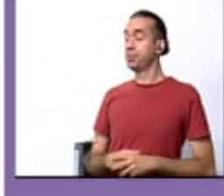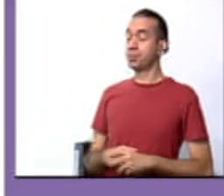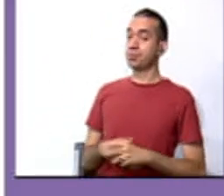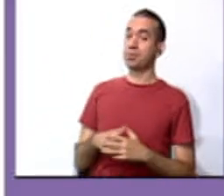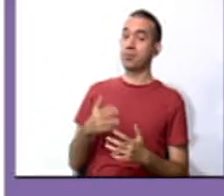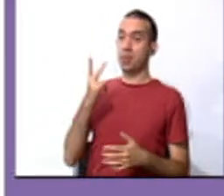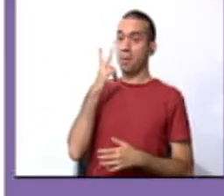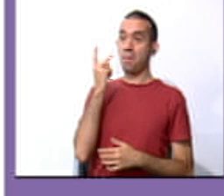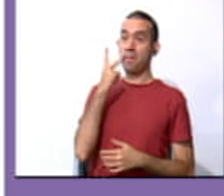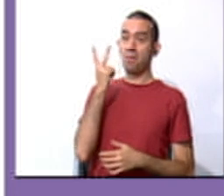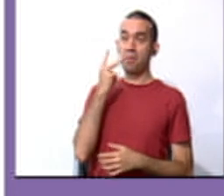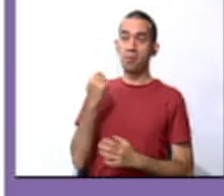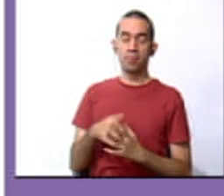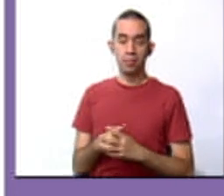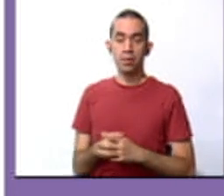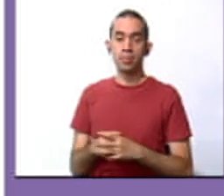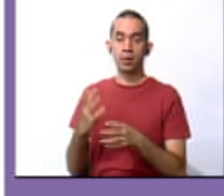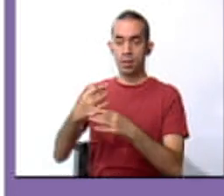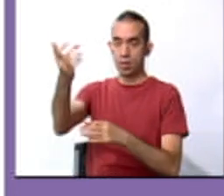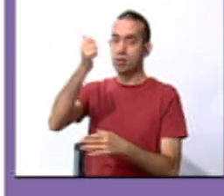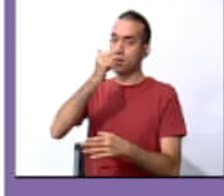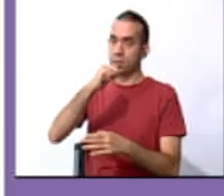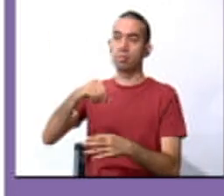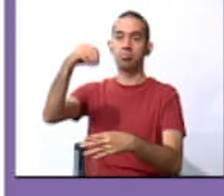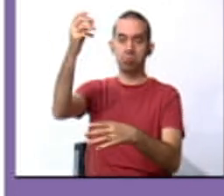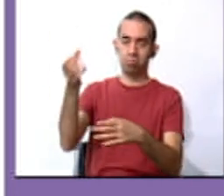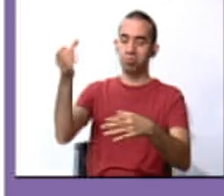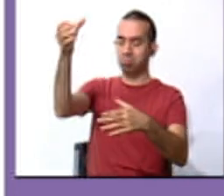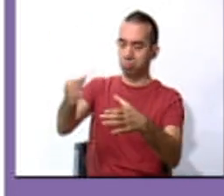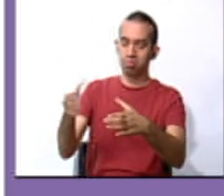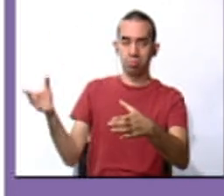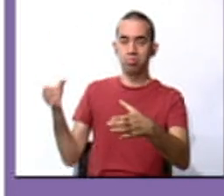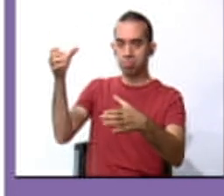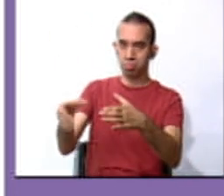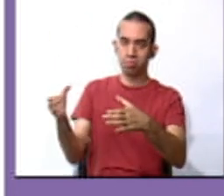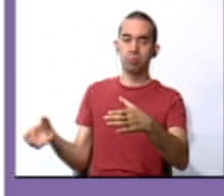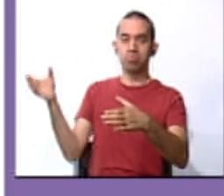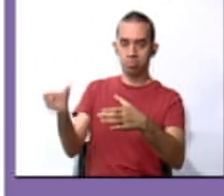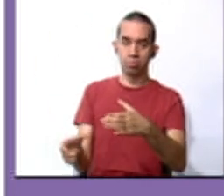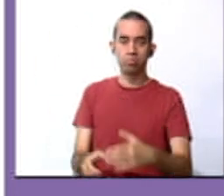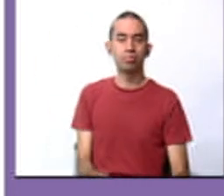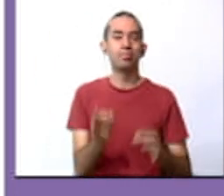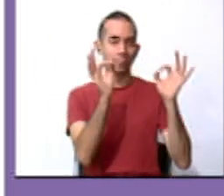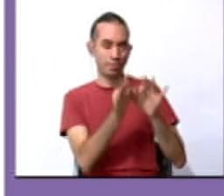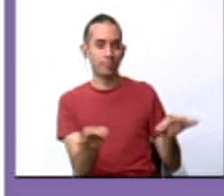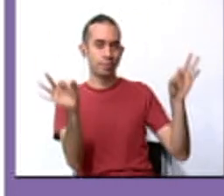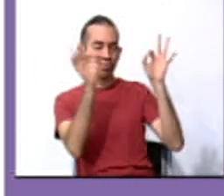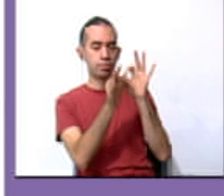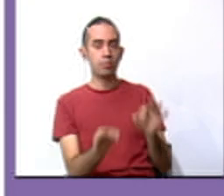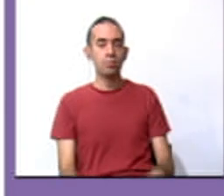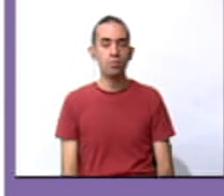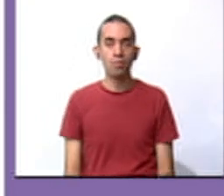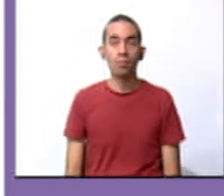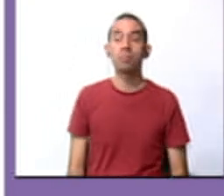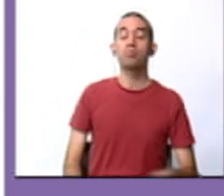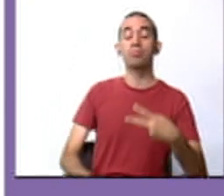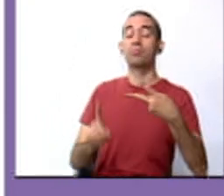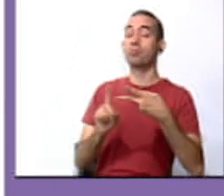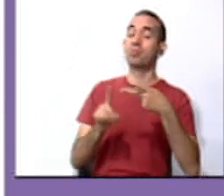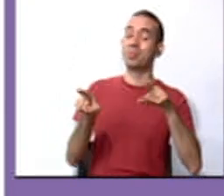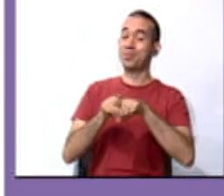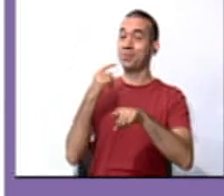father puts bottles with water in the emergency kit. That's very important. My brother